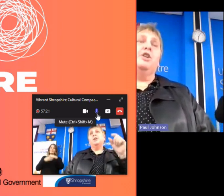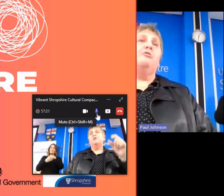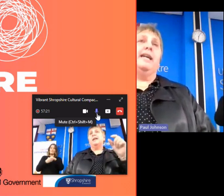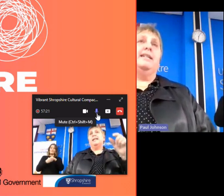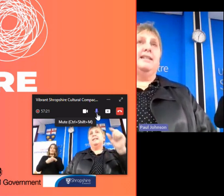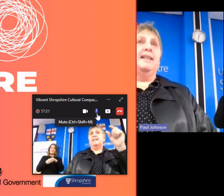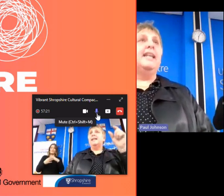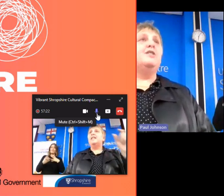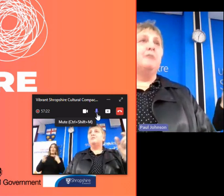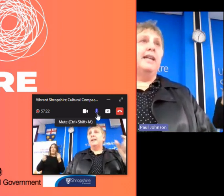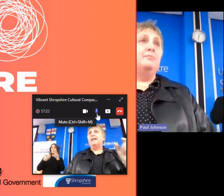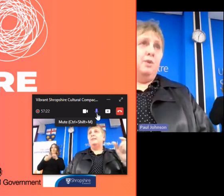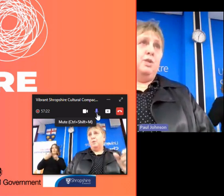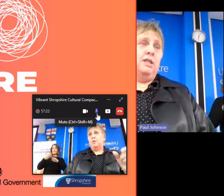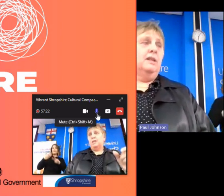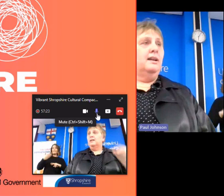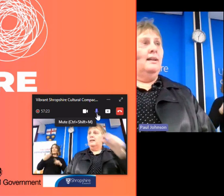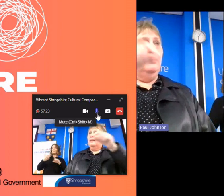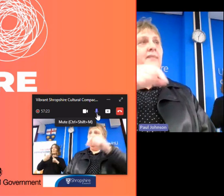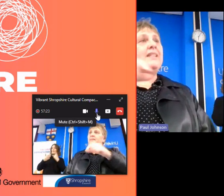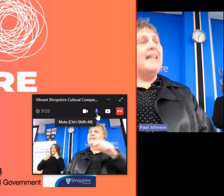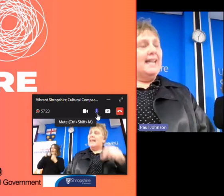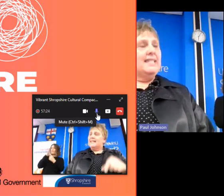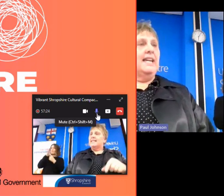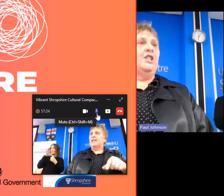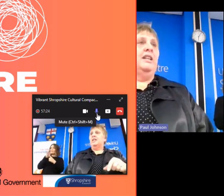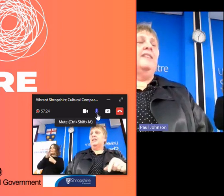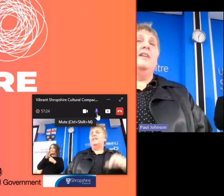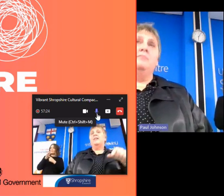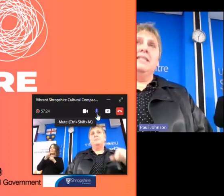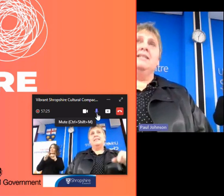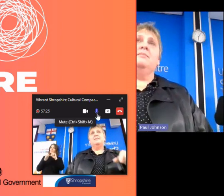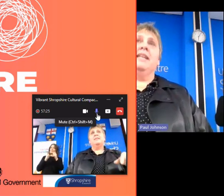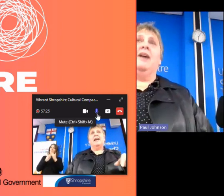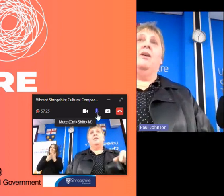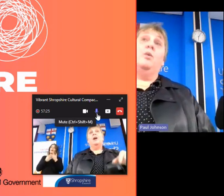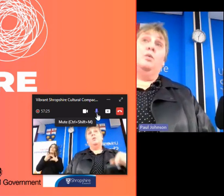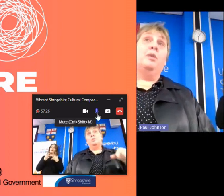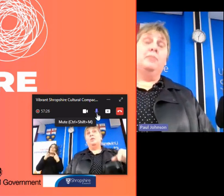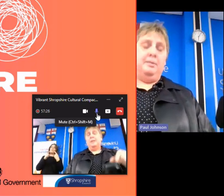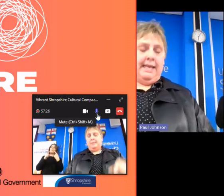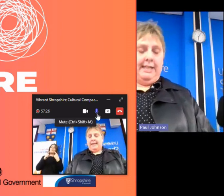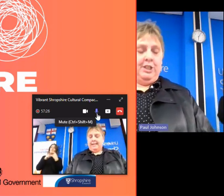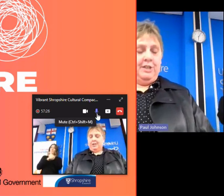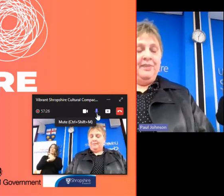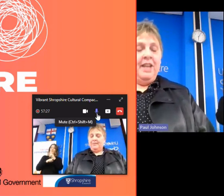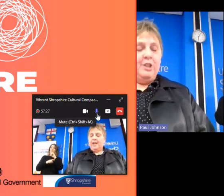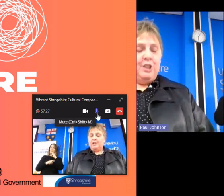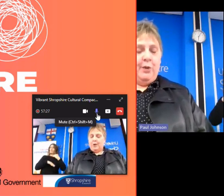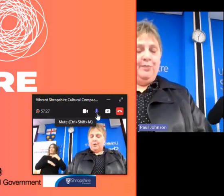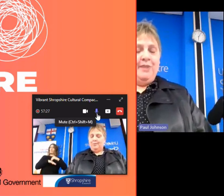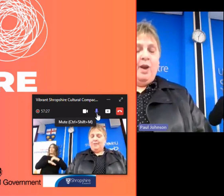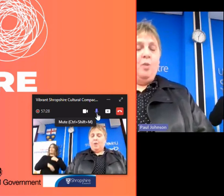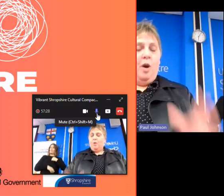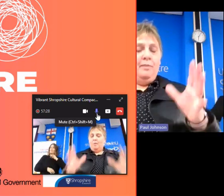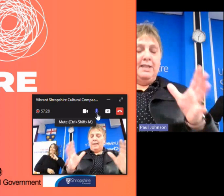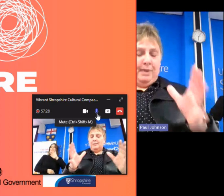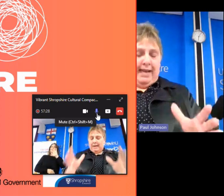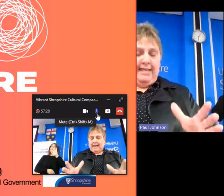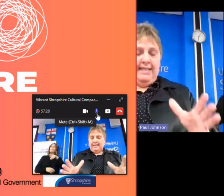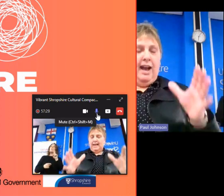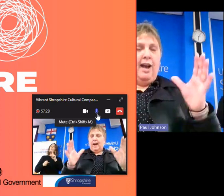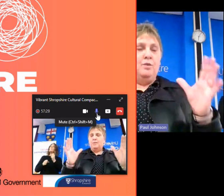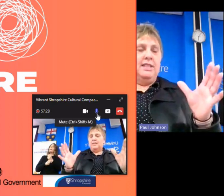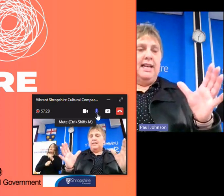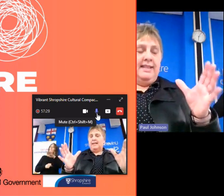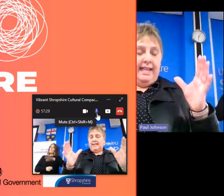this tonight i'm going to read because i think it's really important and in the next section if i miss somebody out i will probably be lynched so what